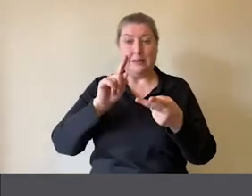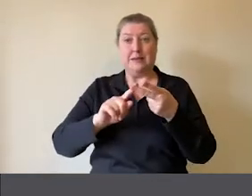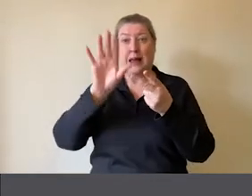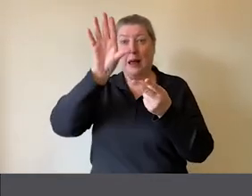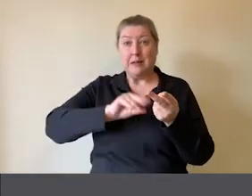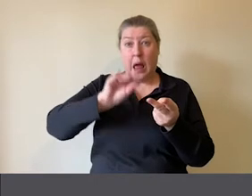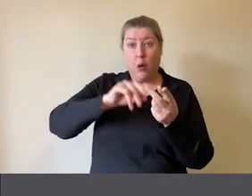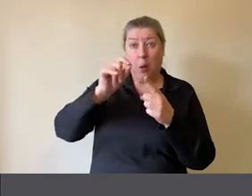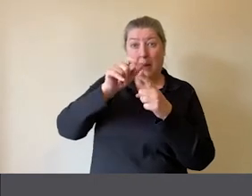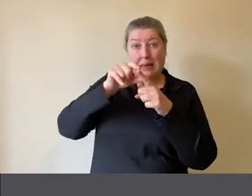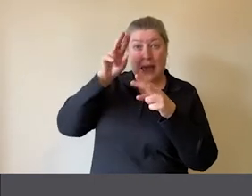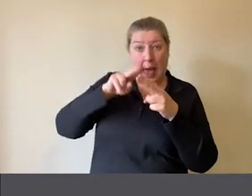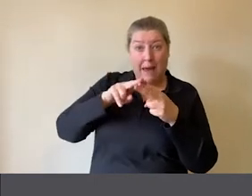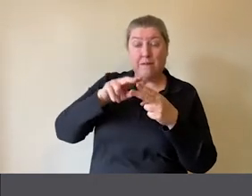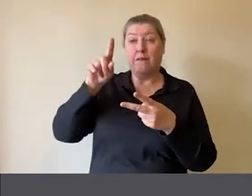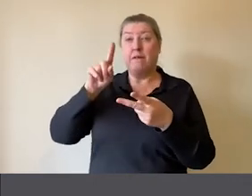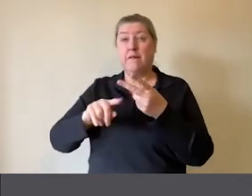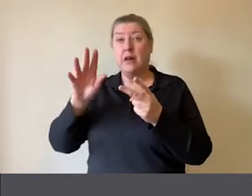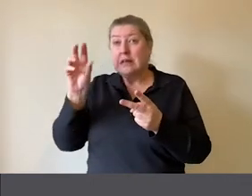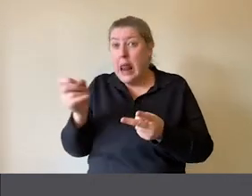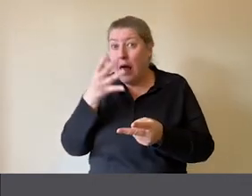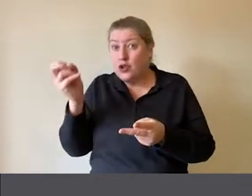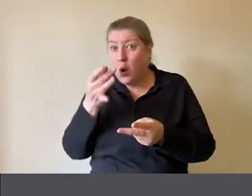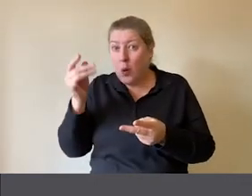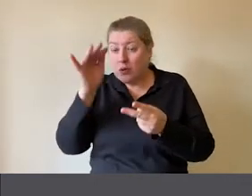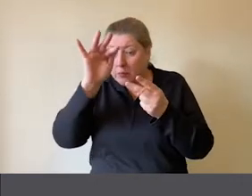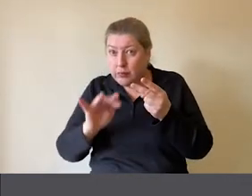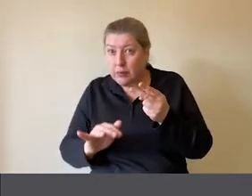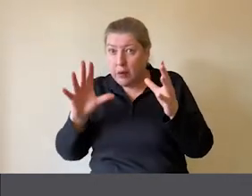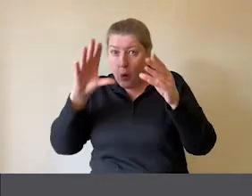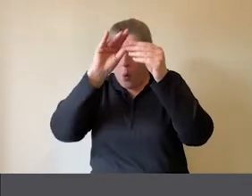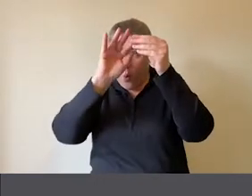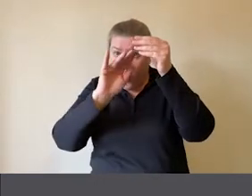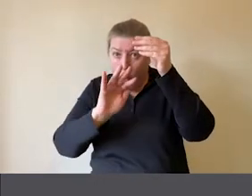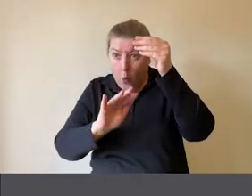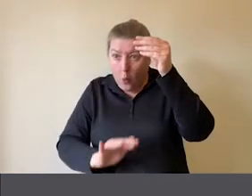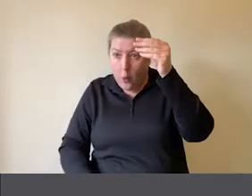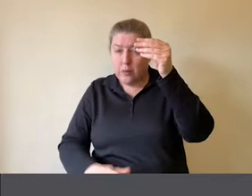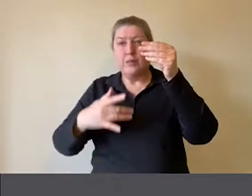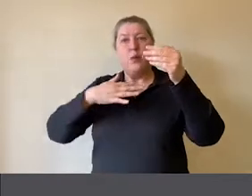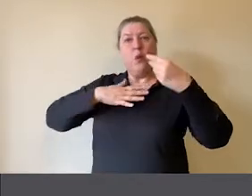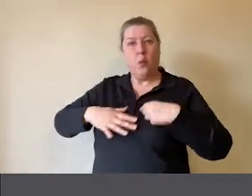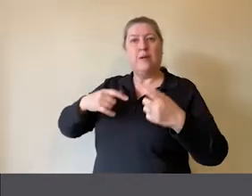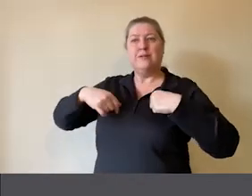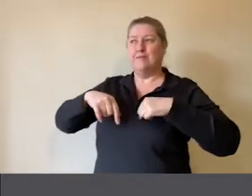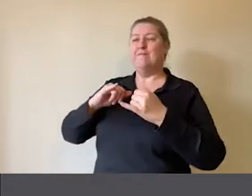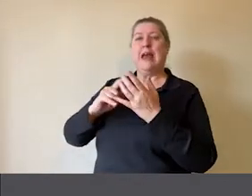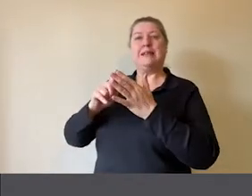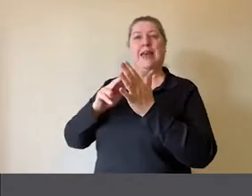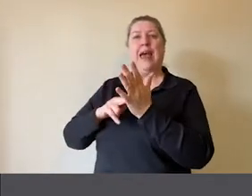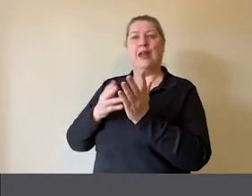PDFs, be they slideshows, we wanted our SEN audience to be able to access